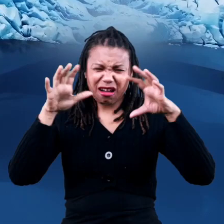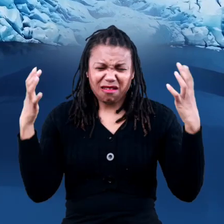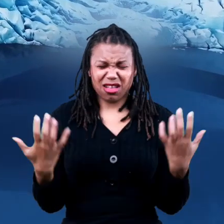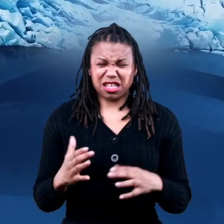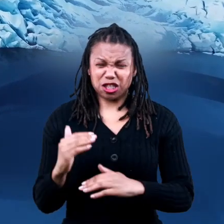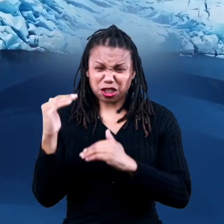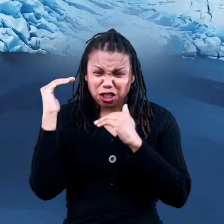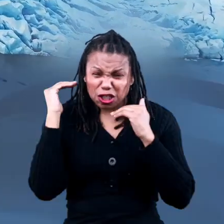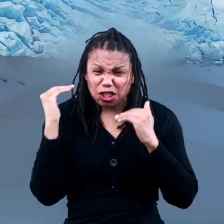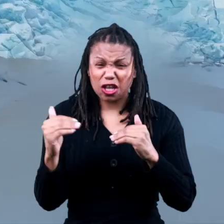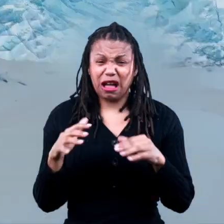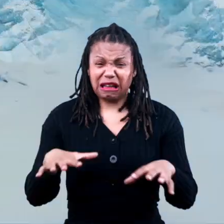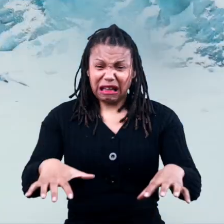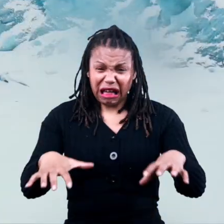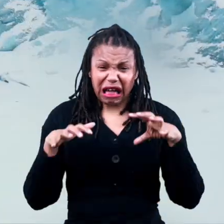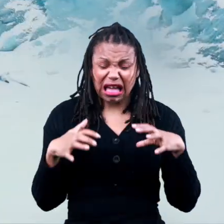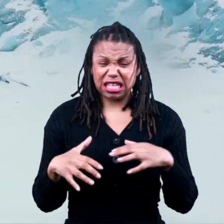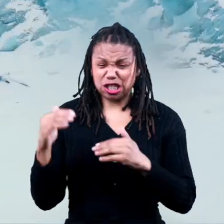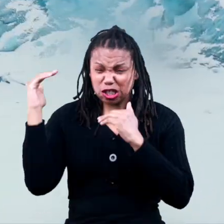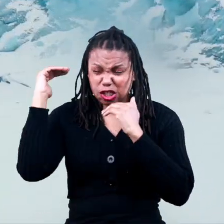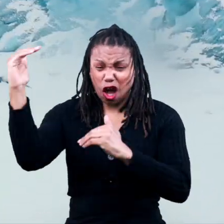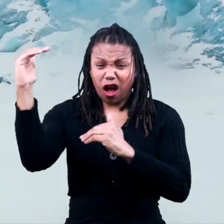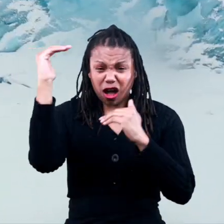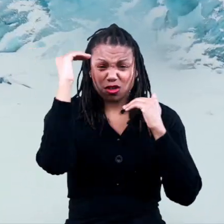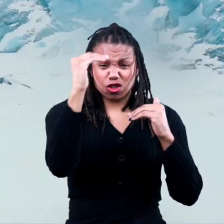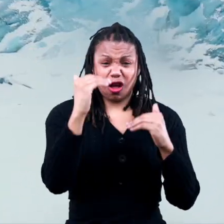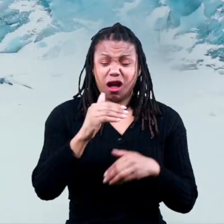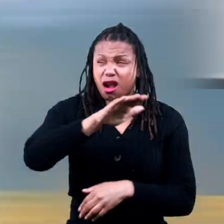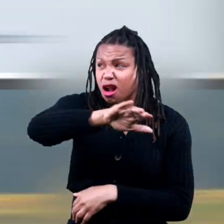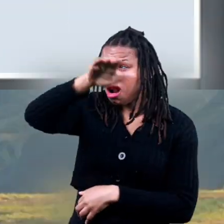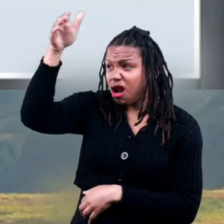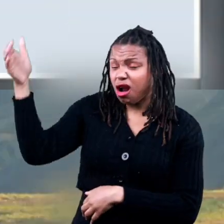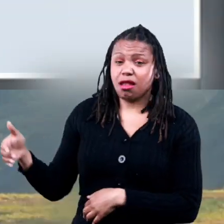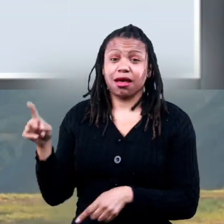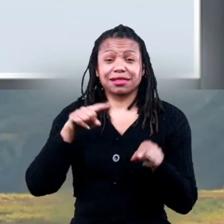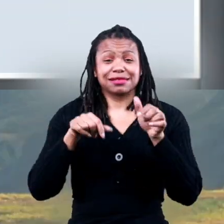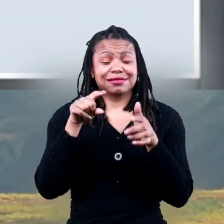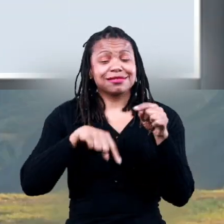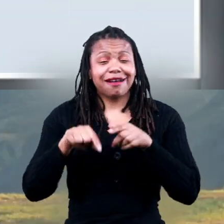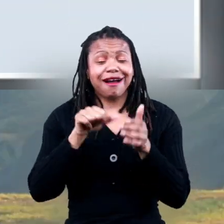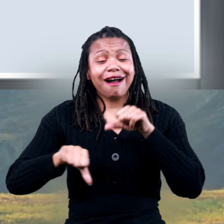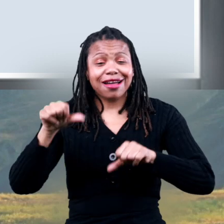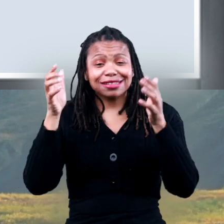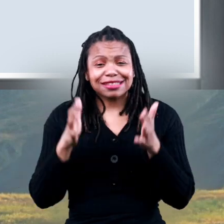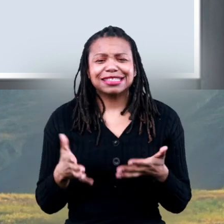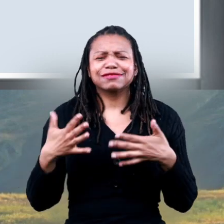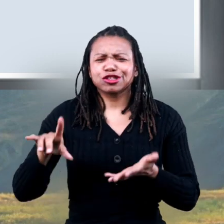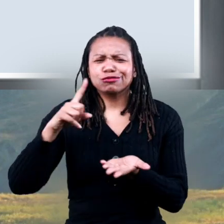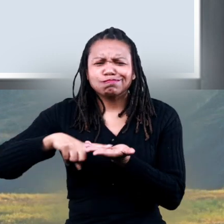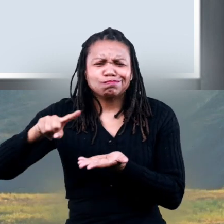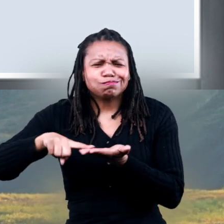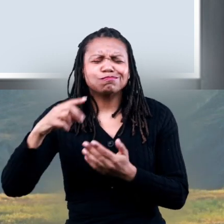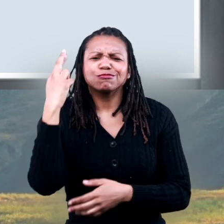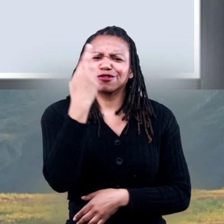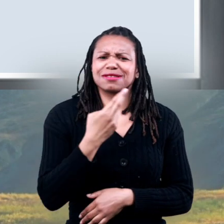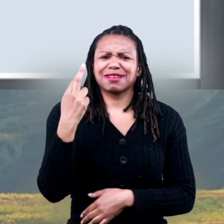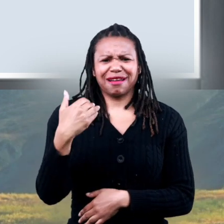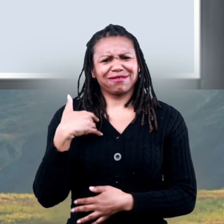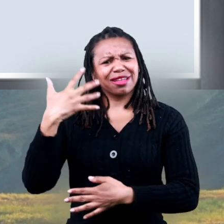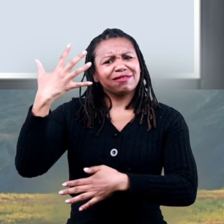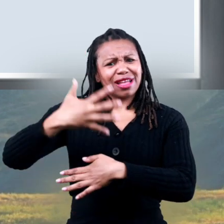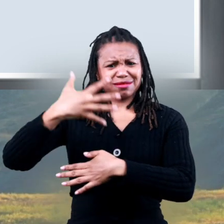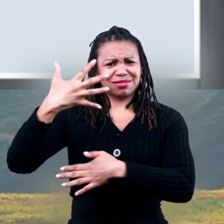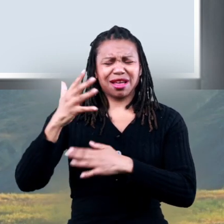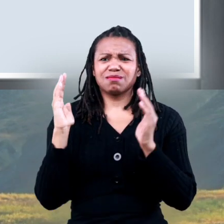covered in giant sheets of ice and glaciers scientists have discovered that the earth has experienced